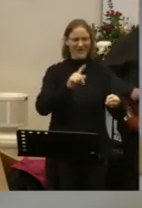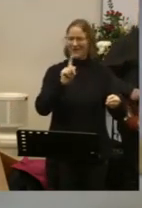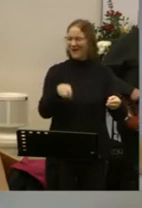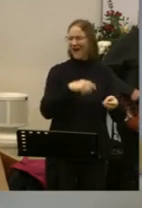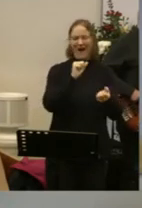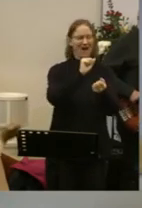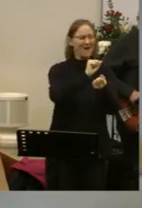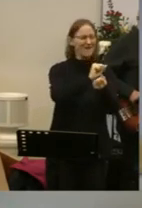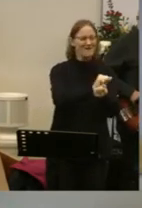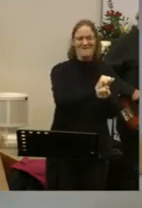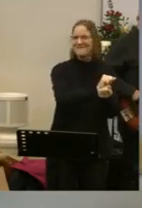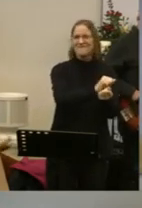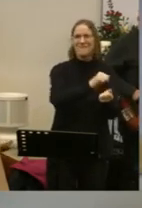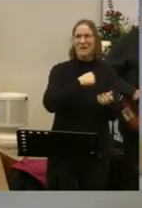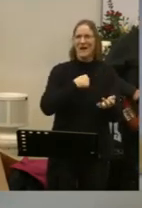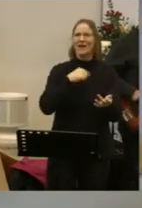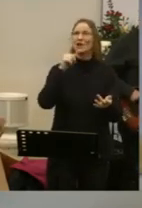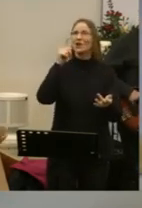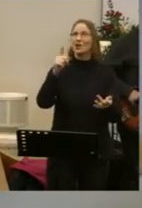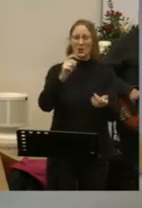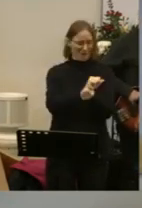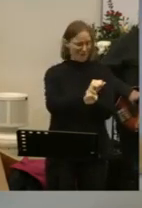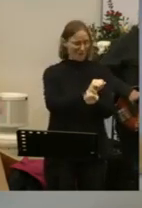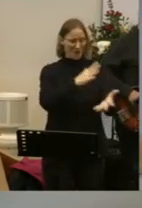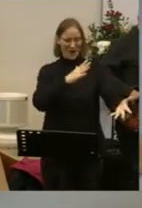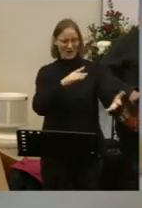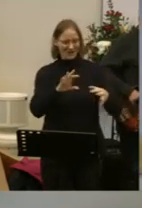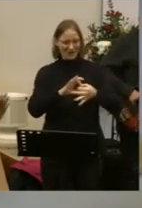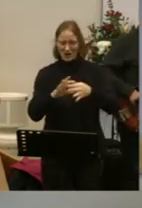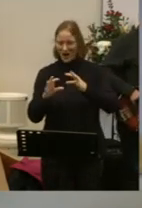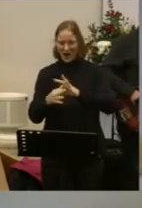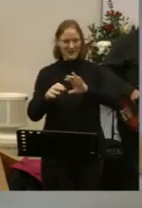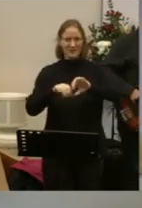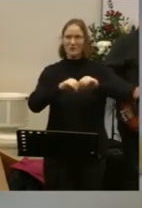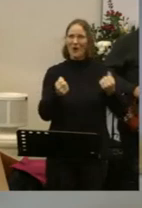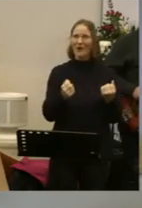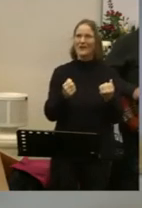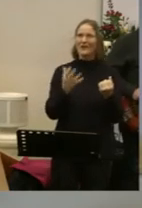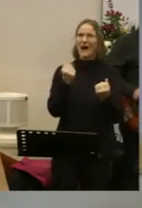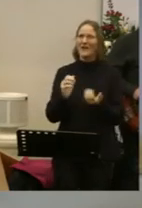death has lost its grip on me Hallelujah, has lost its